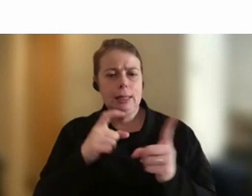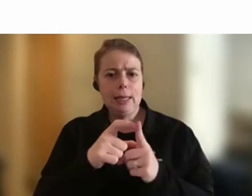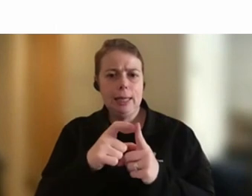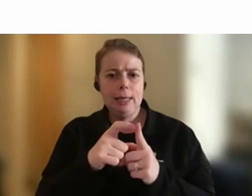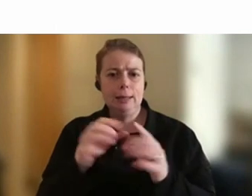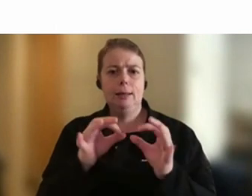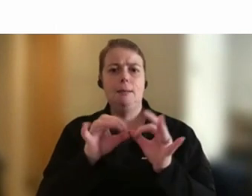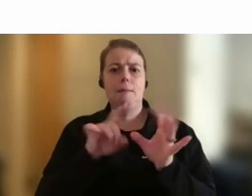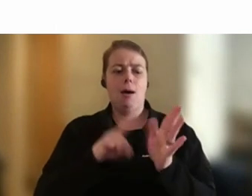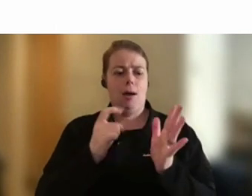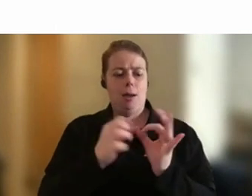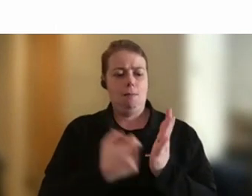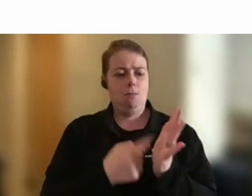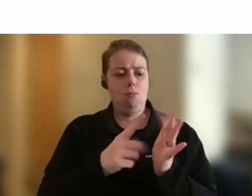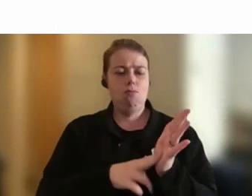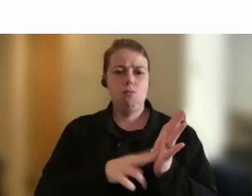about vulnerability.